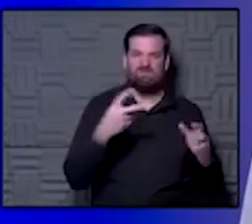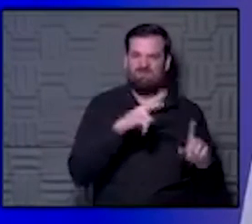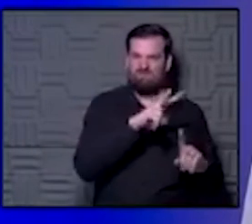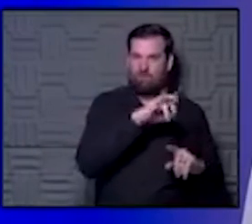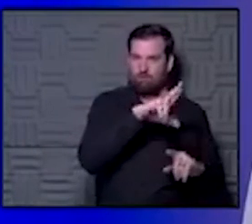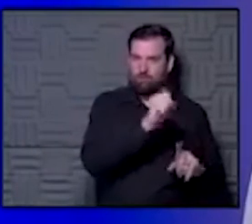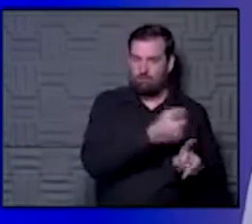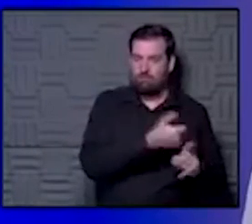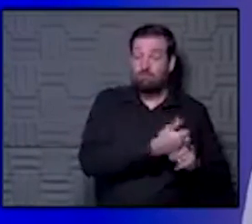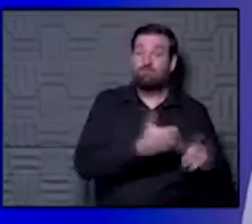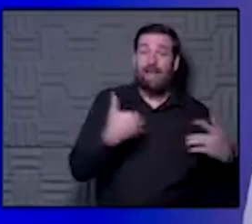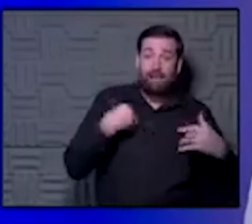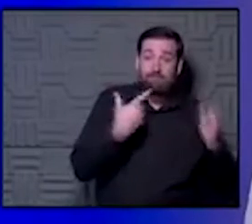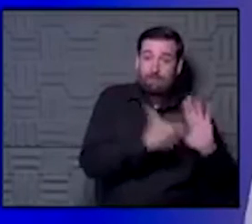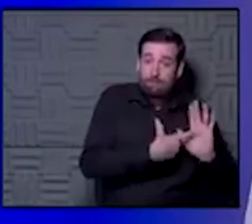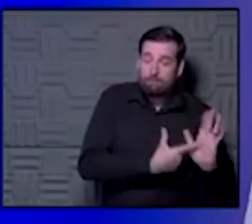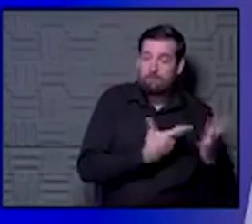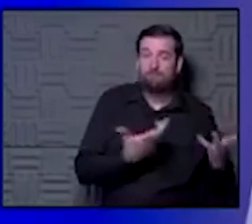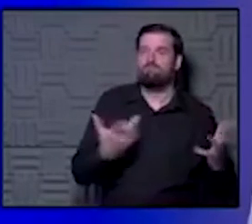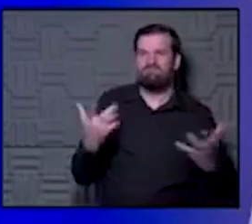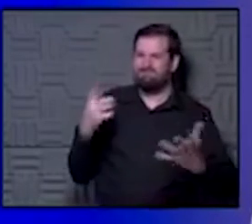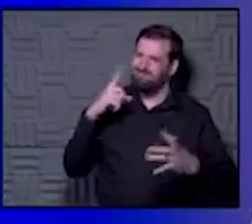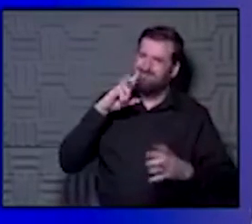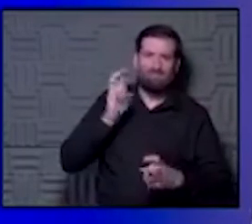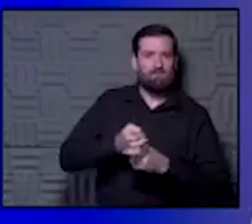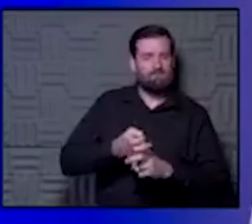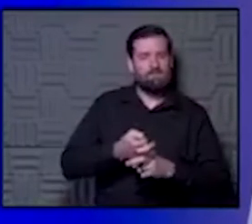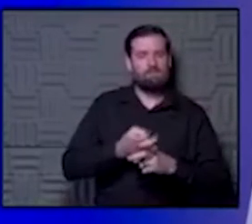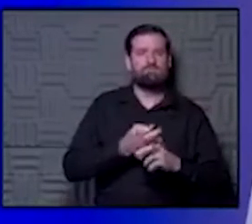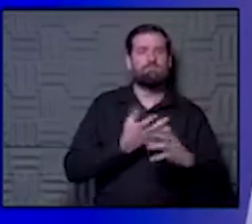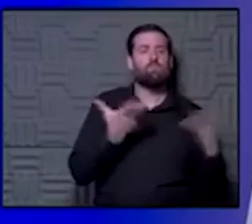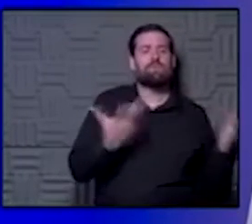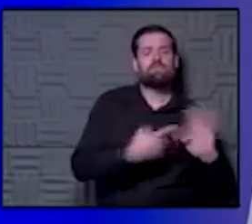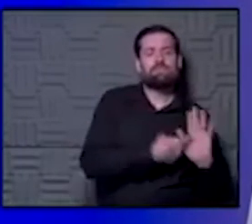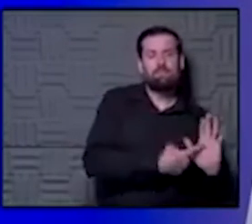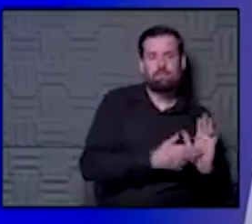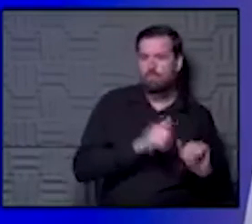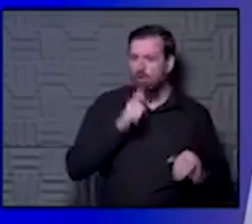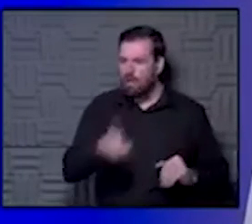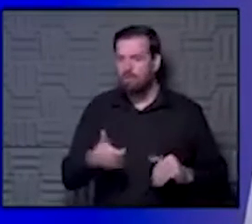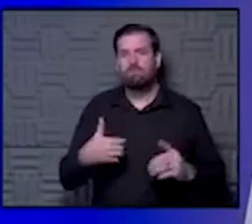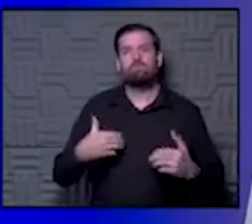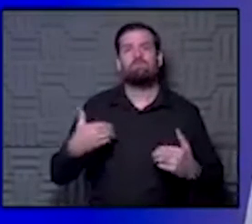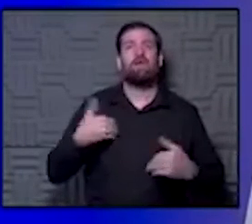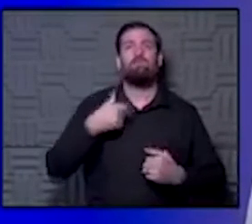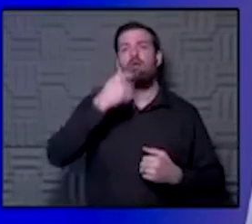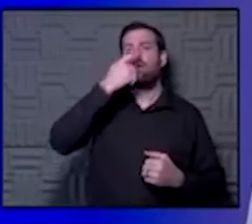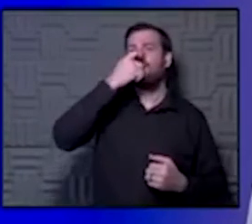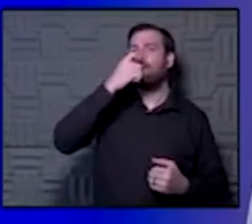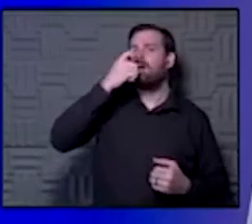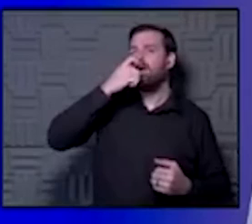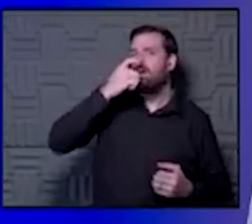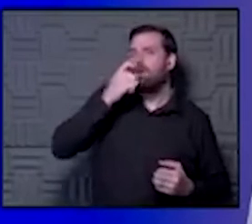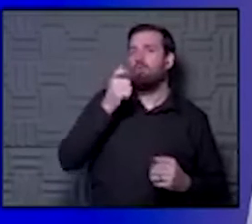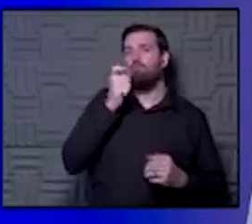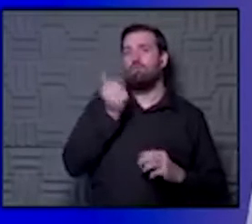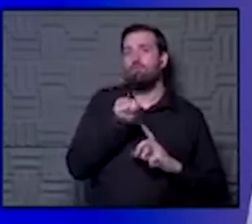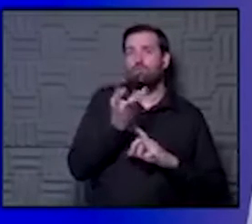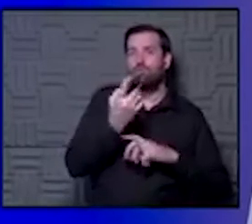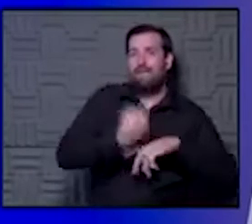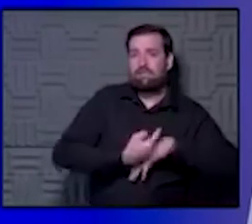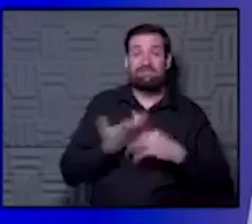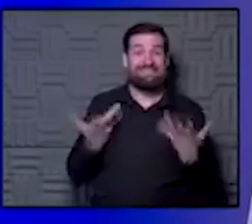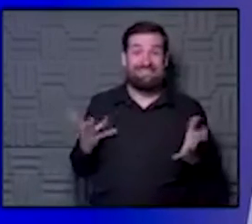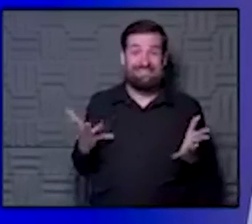can be difficult, just as you said, a very fine line between what is a symptom or not. You may have a sniffle for a couple days and